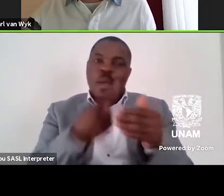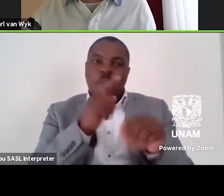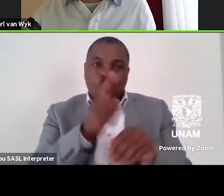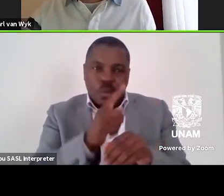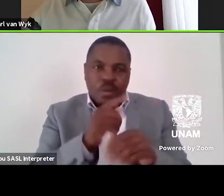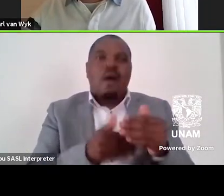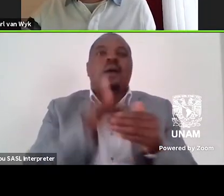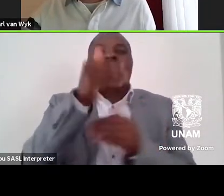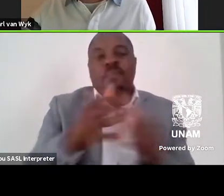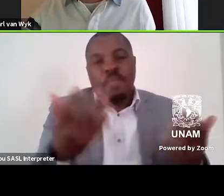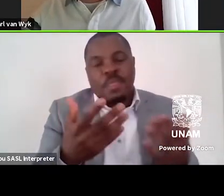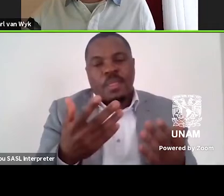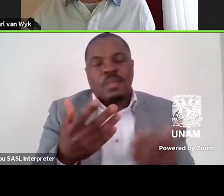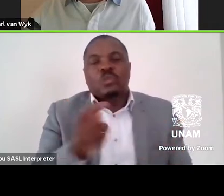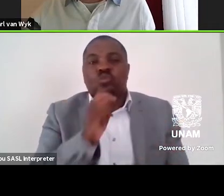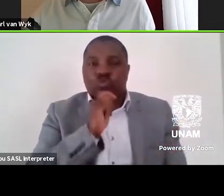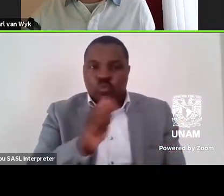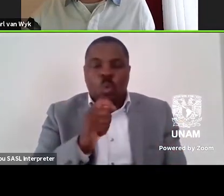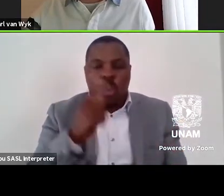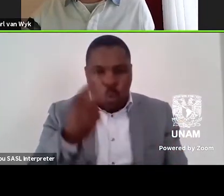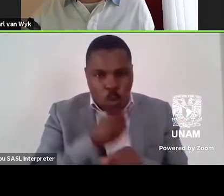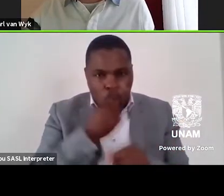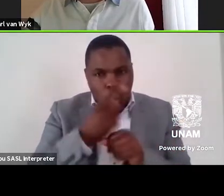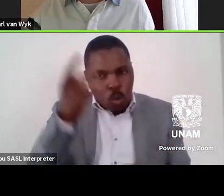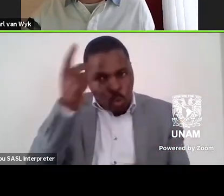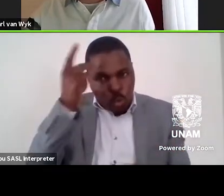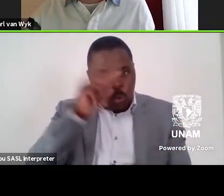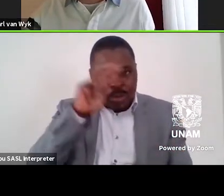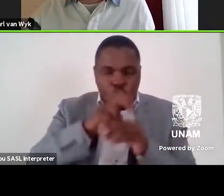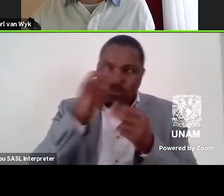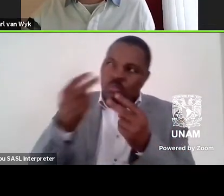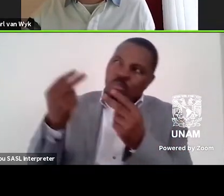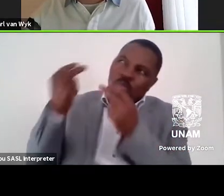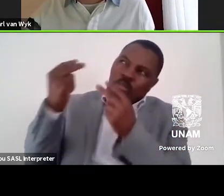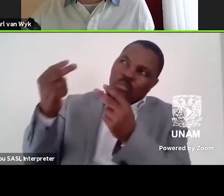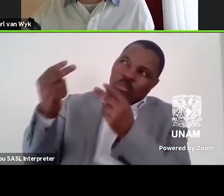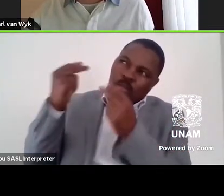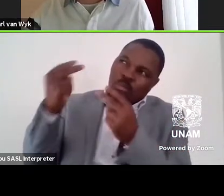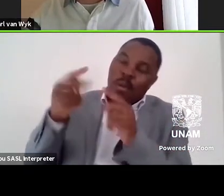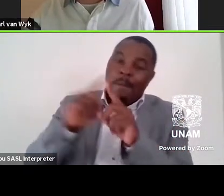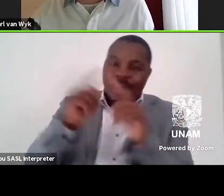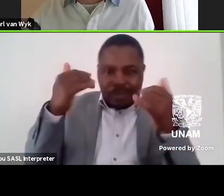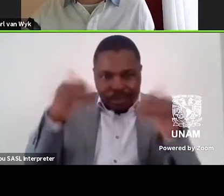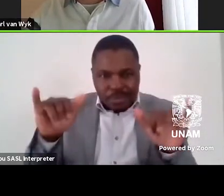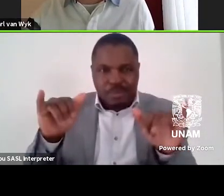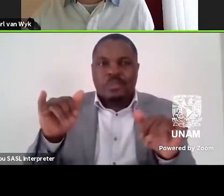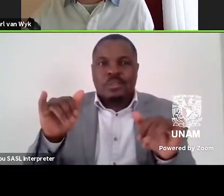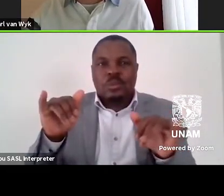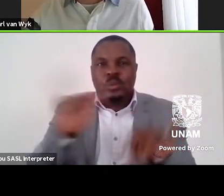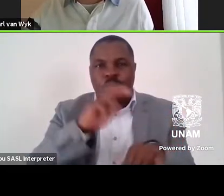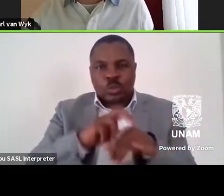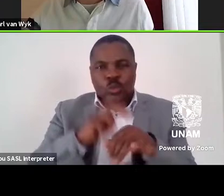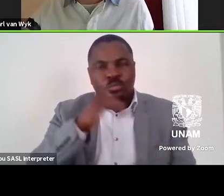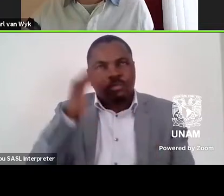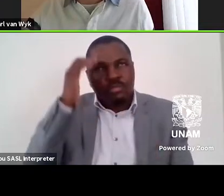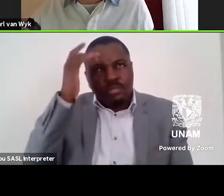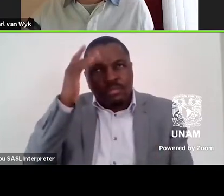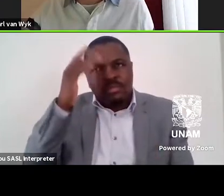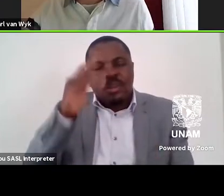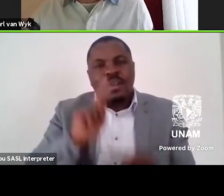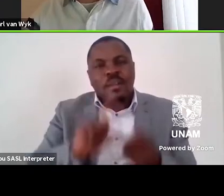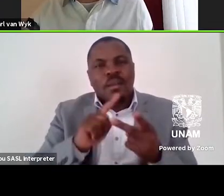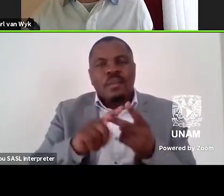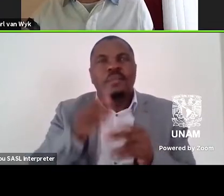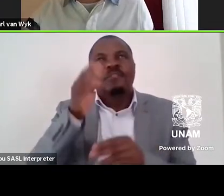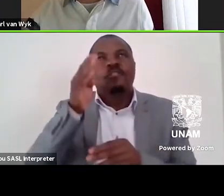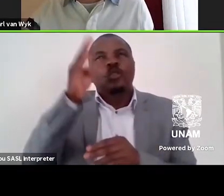of course, that all knowledge requires a grasp on its precedence. Still, it is remarkable how often imaginative forays into the far and distant future